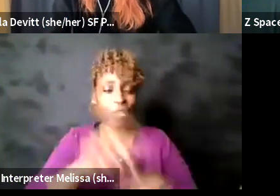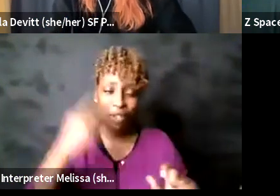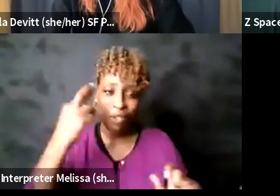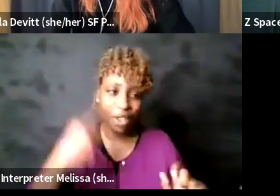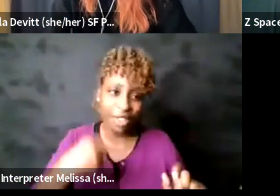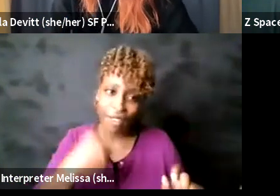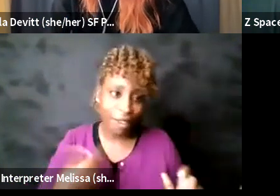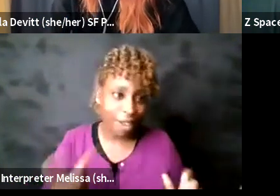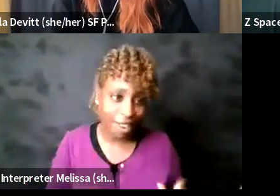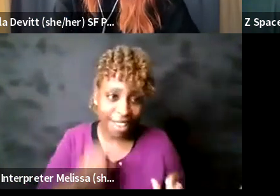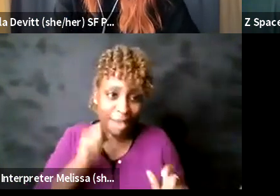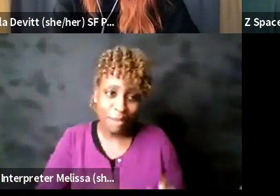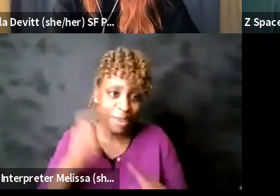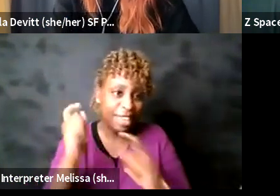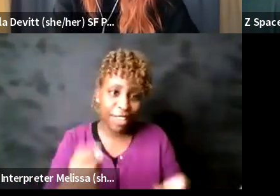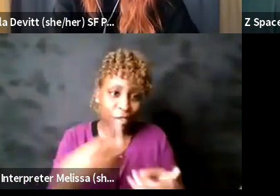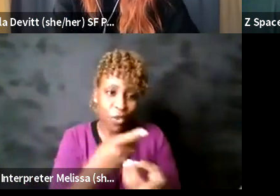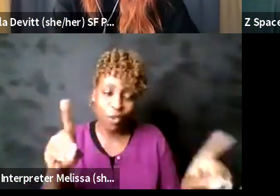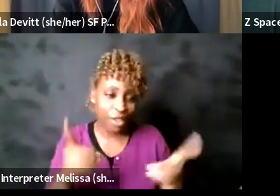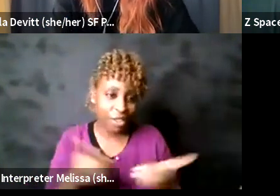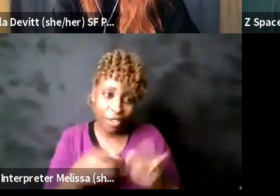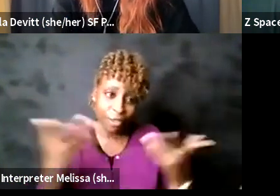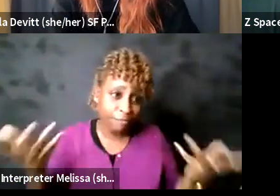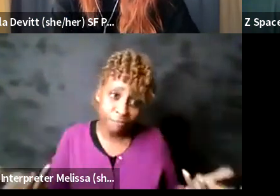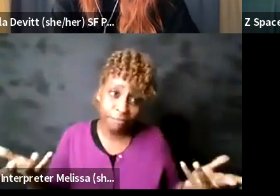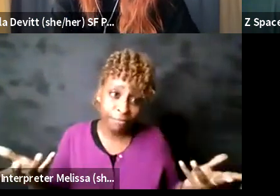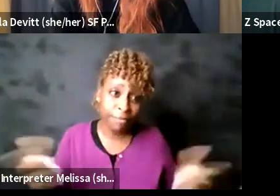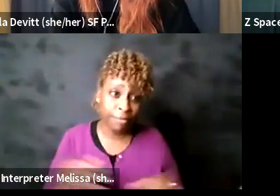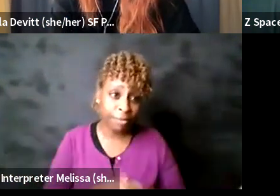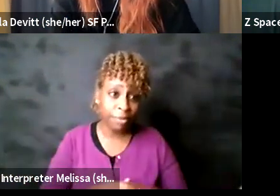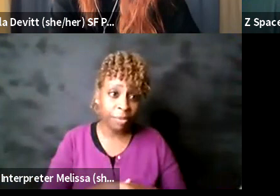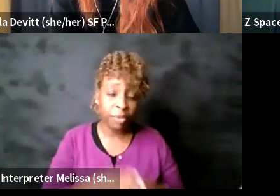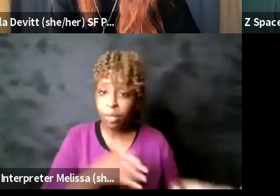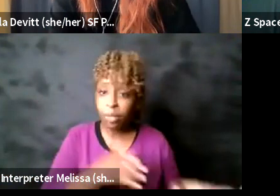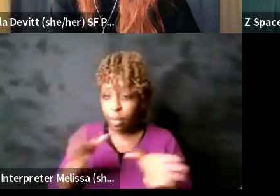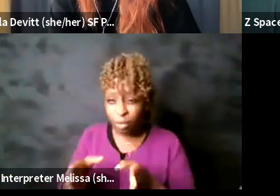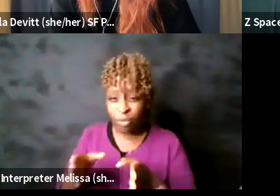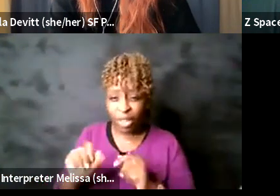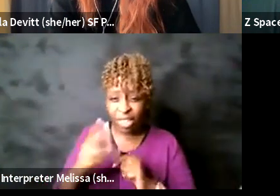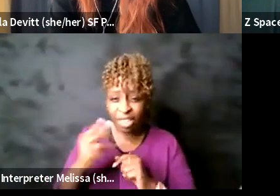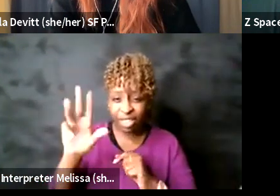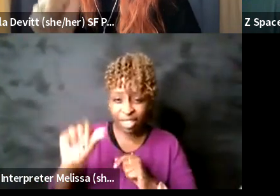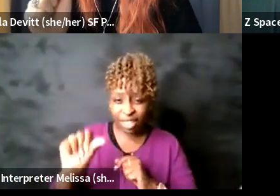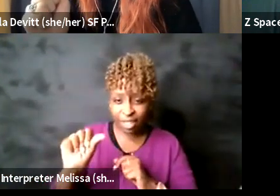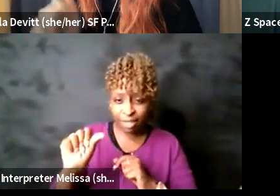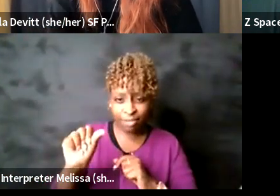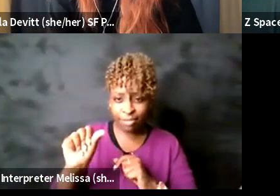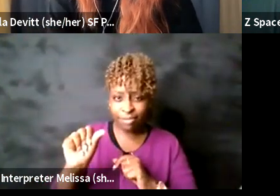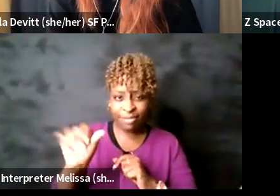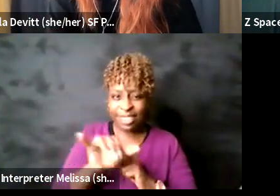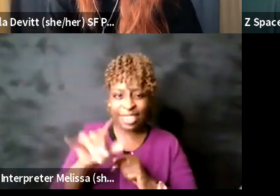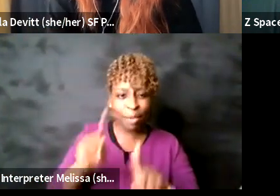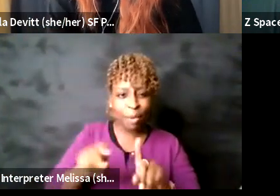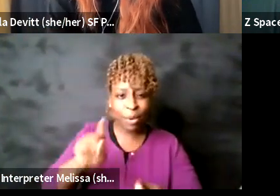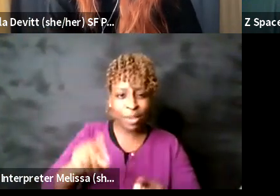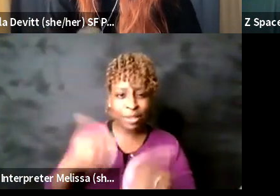Disney yes um Sheila same questions we're in the world yes um William